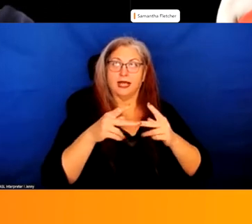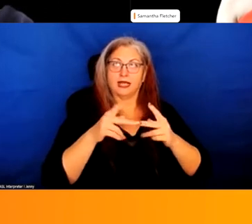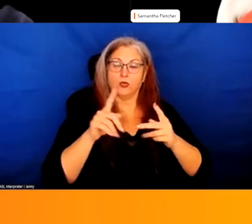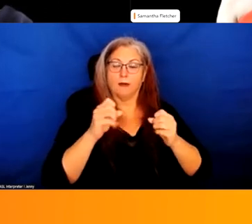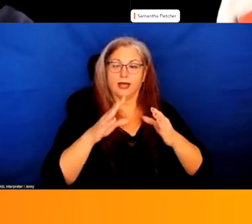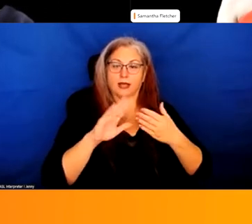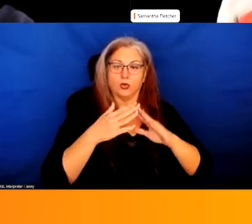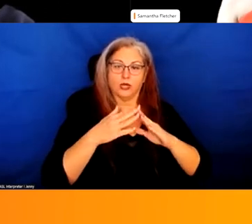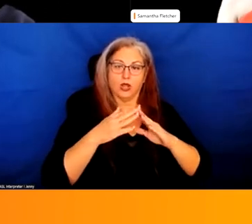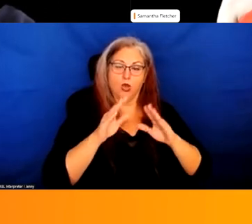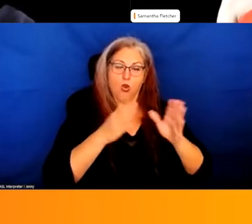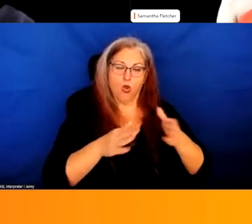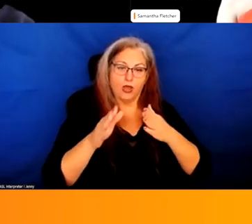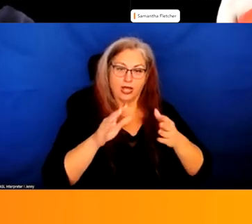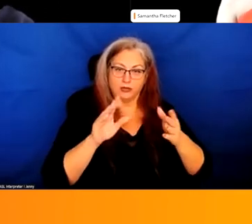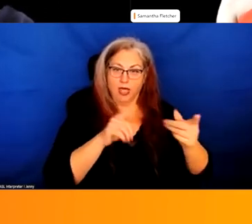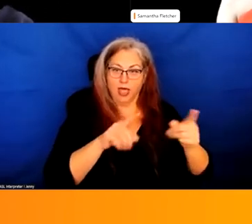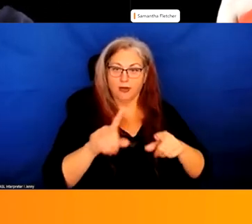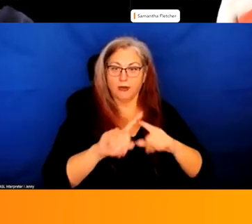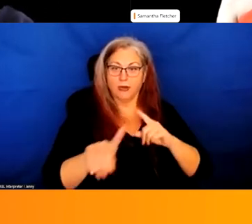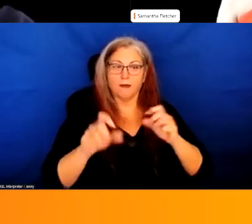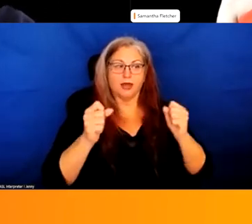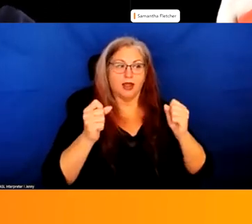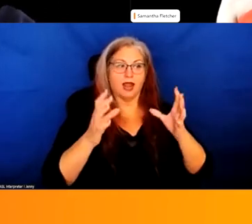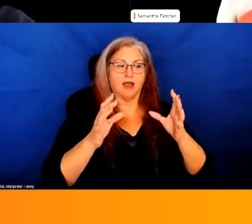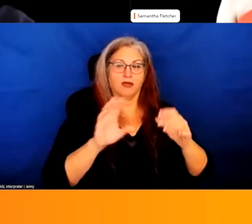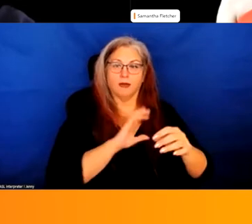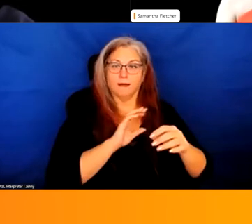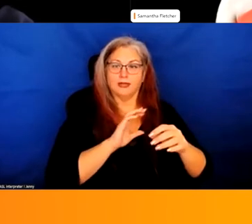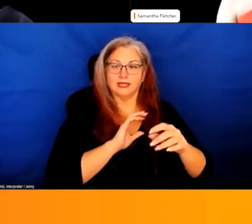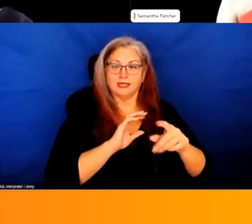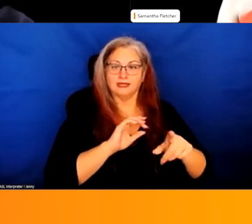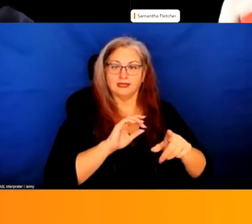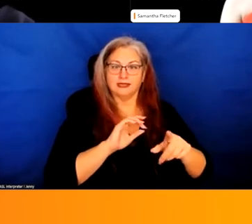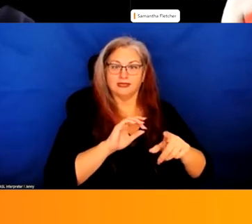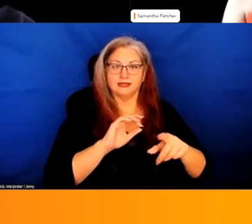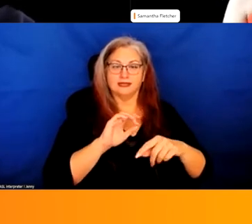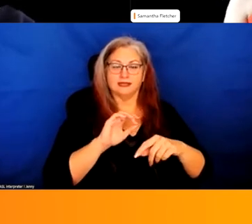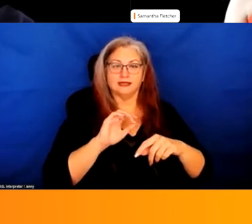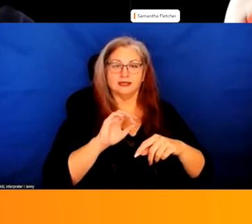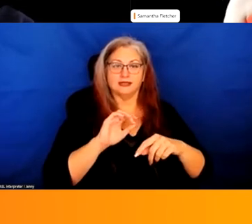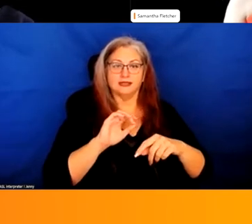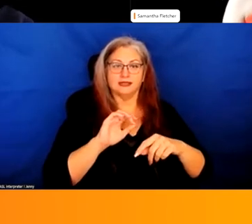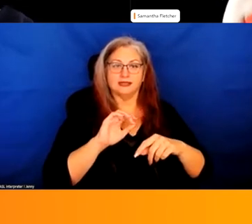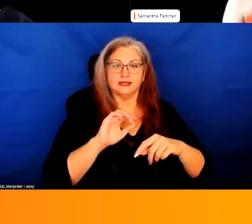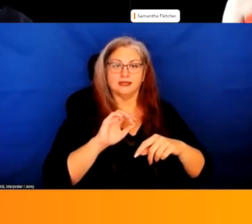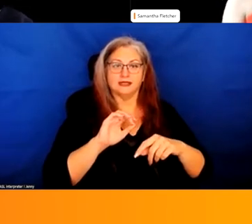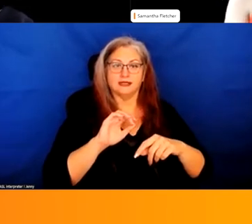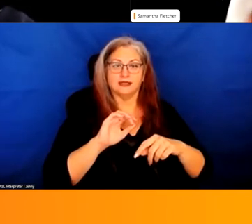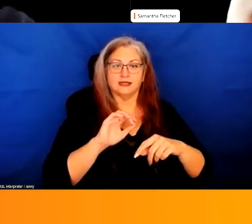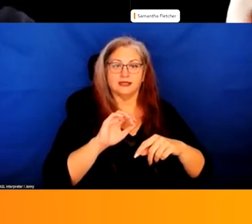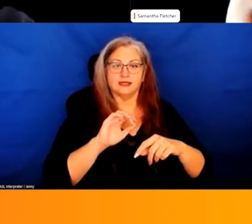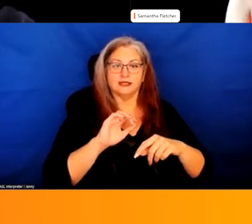community organizing happens, but a lot of police and also happens. That being said,